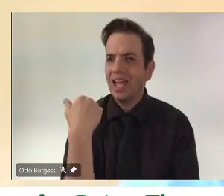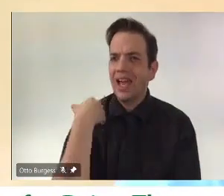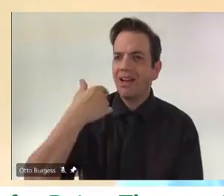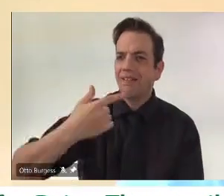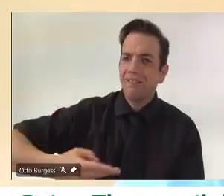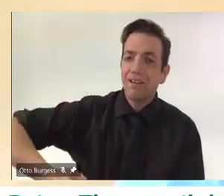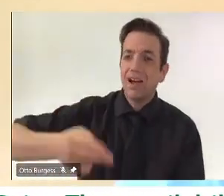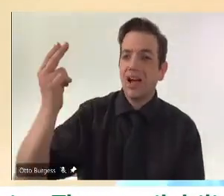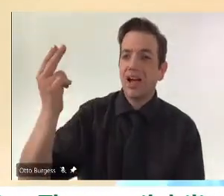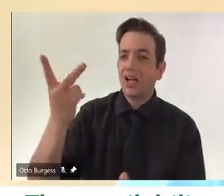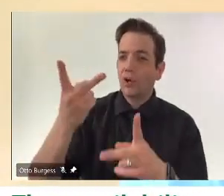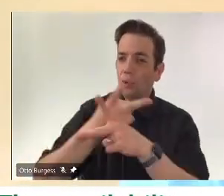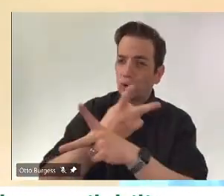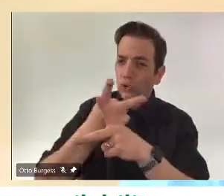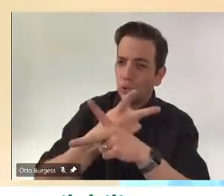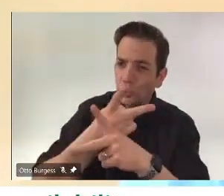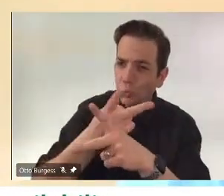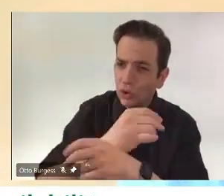transferred into here.